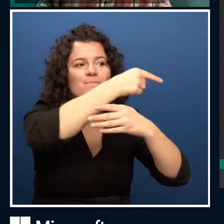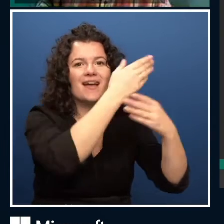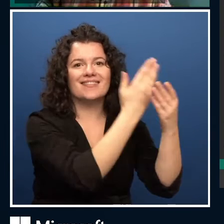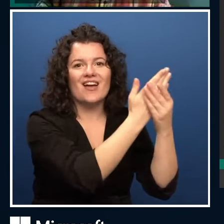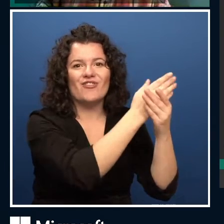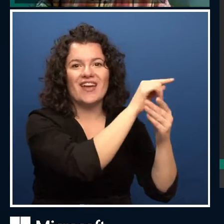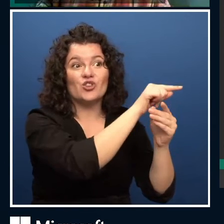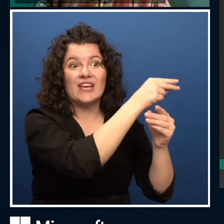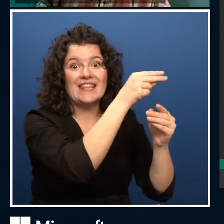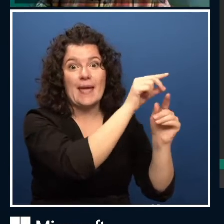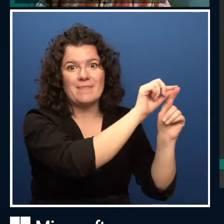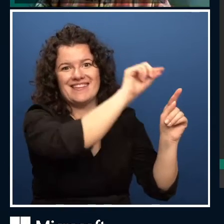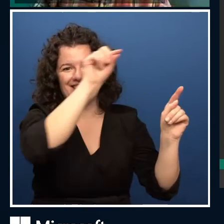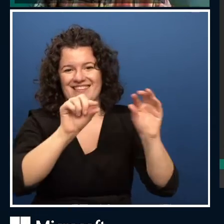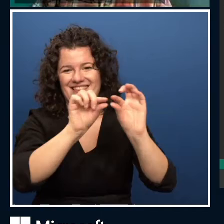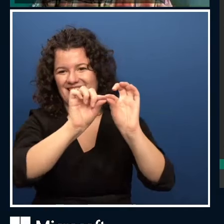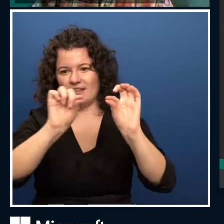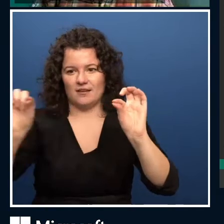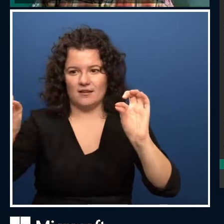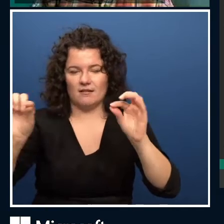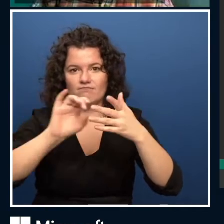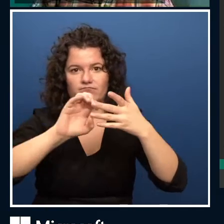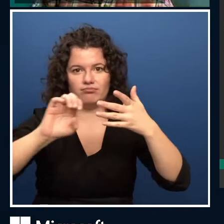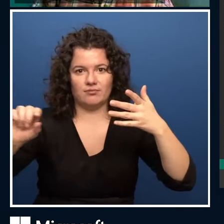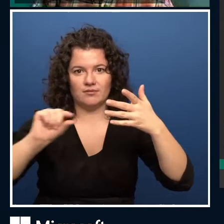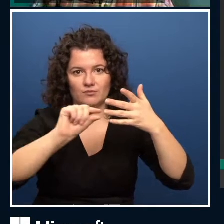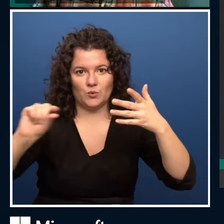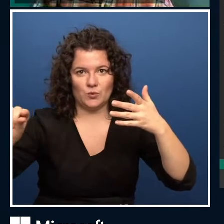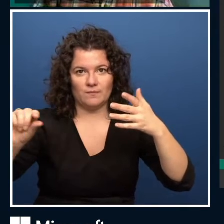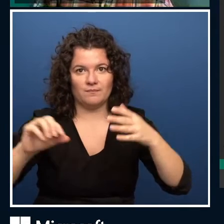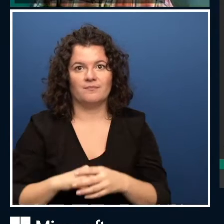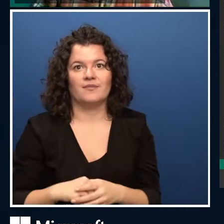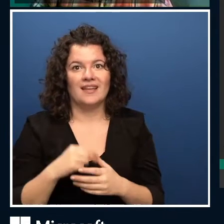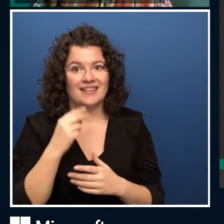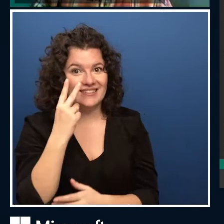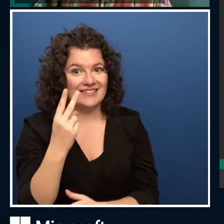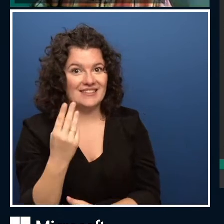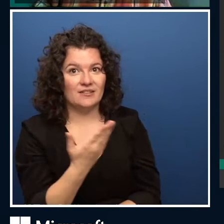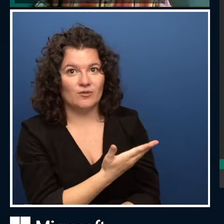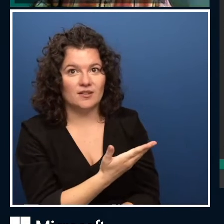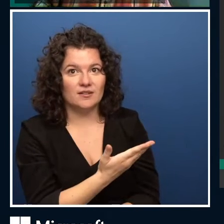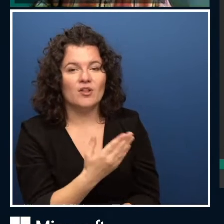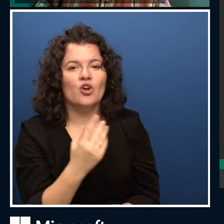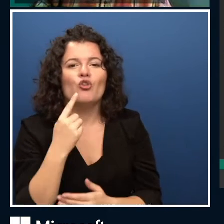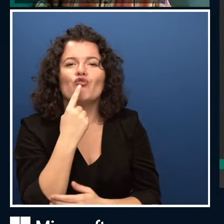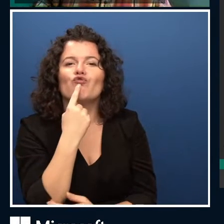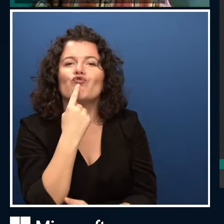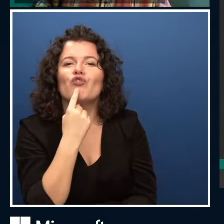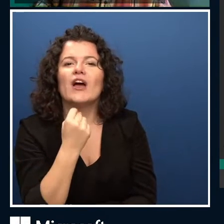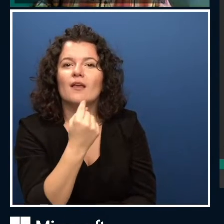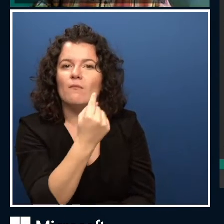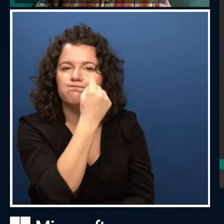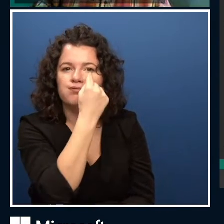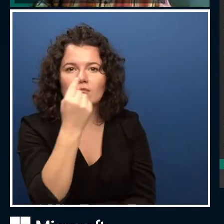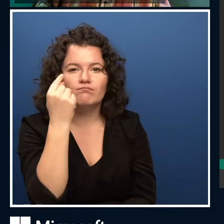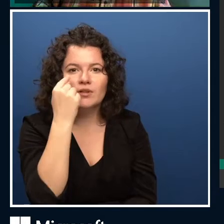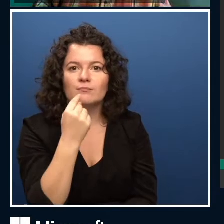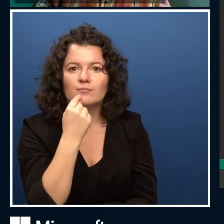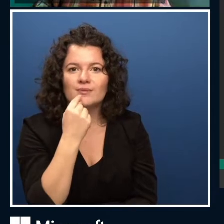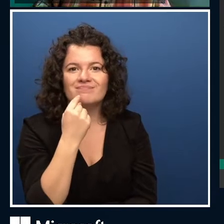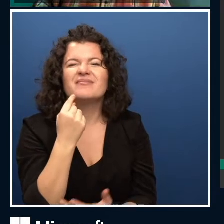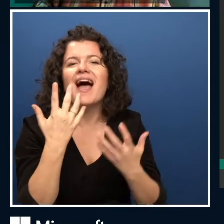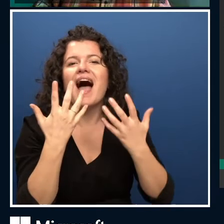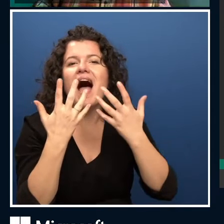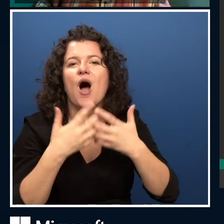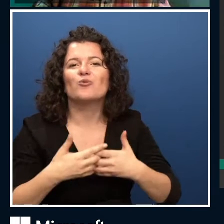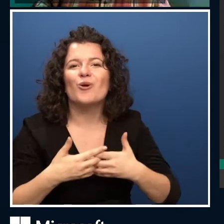and see how cognitive services work with it. You see those red dots. Those red dots were automatically extracted by the call to